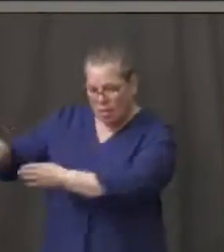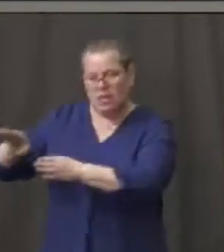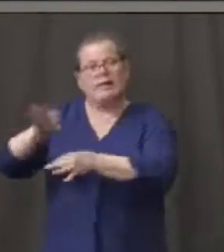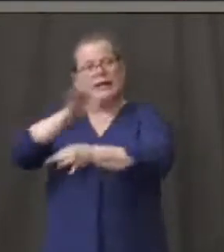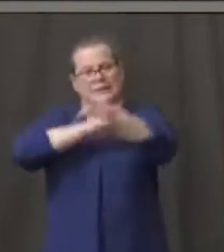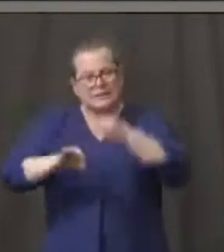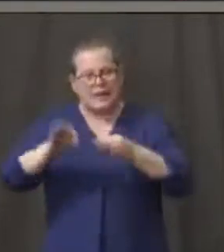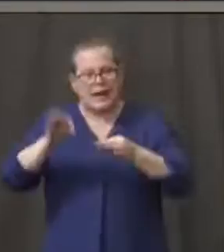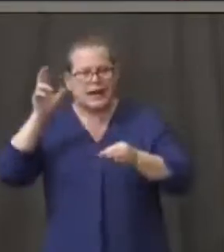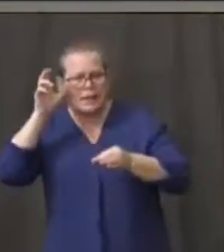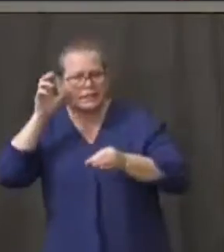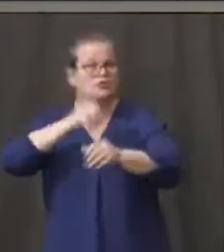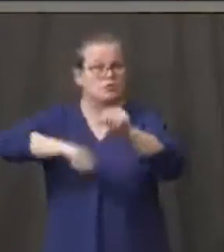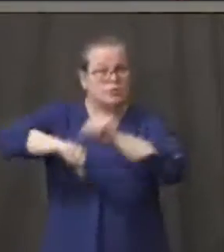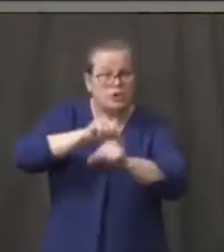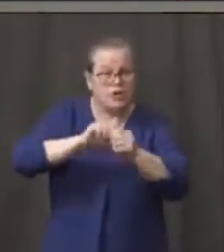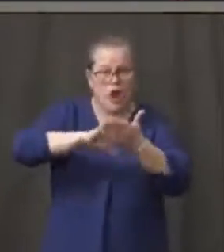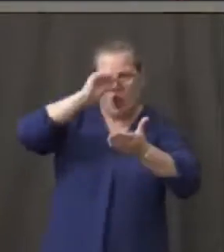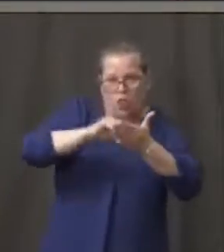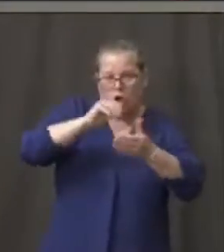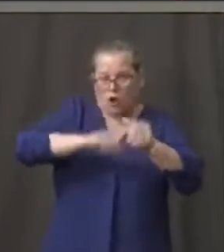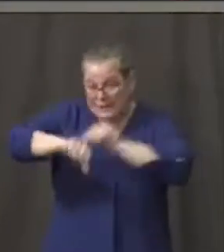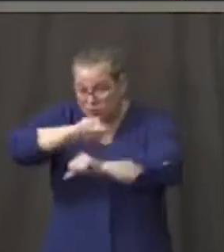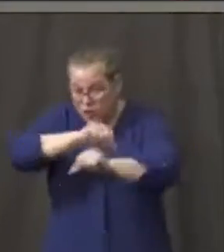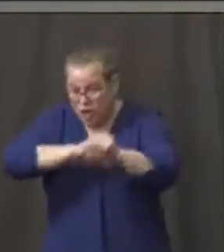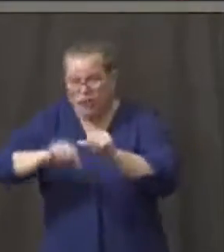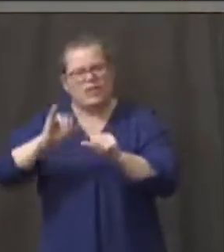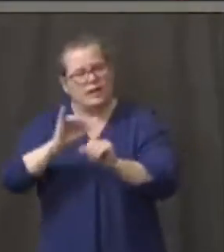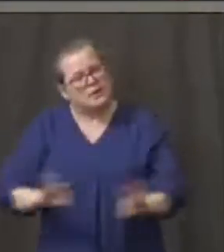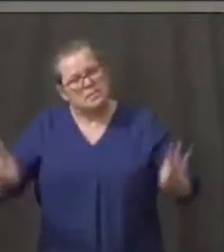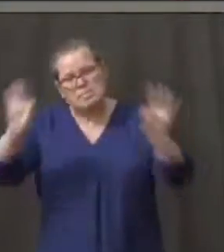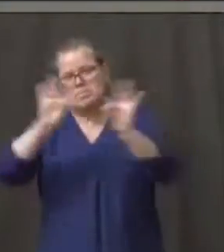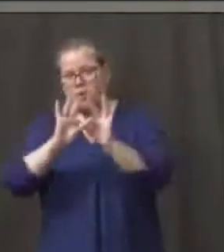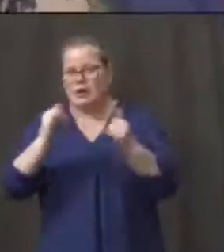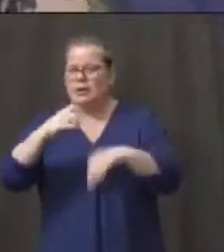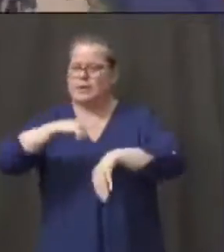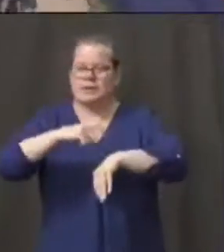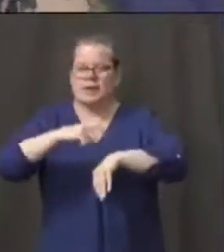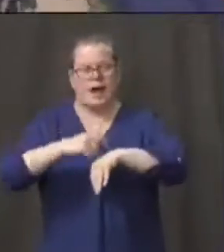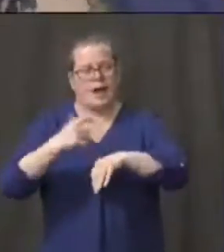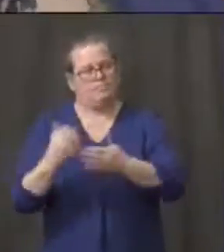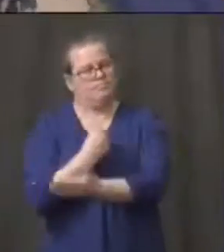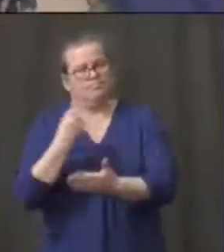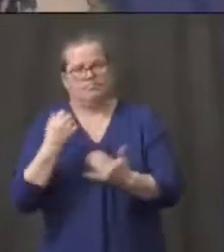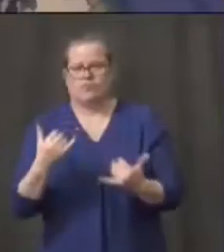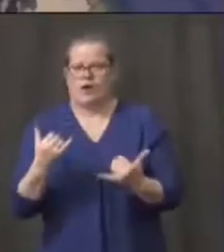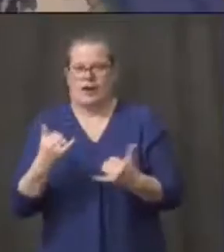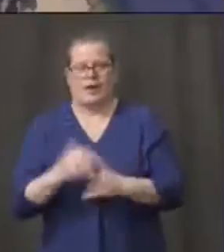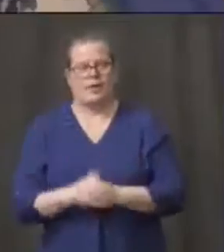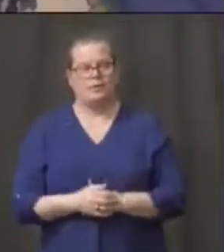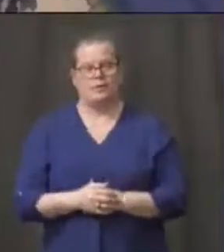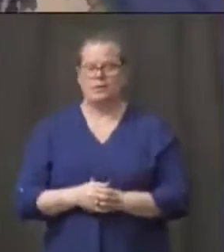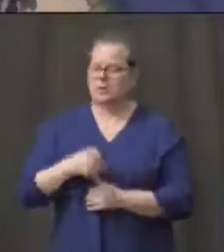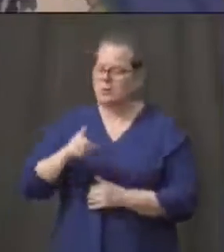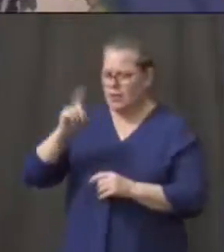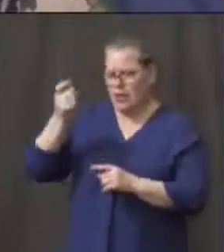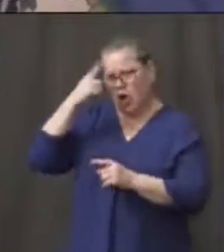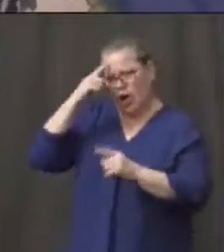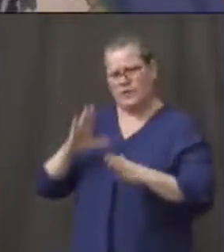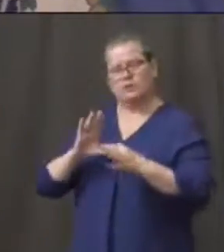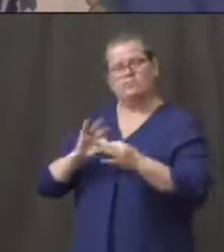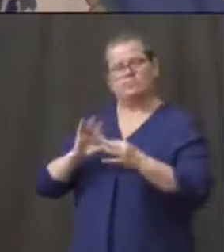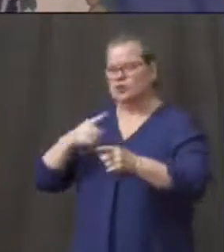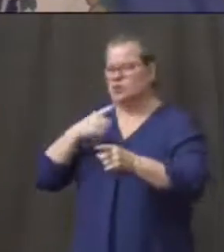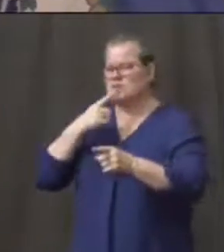It's critical. And this is the time to do that. Harry, you said that so well. And I also point out, you'll hear that from the governors